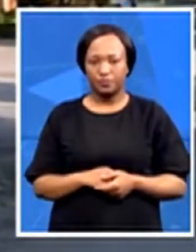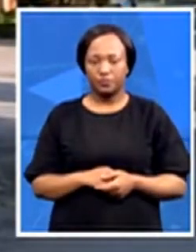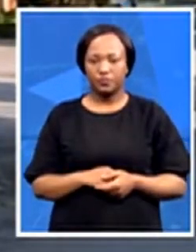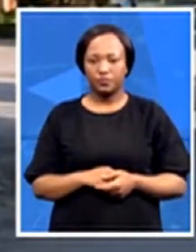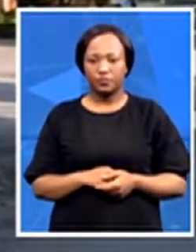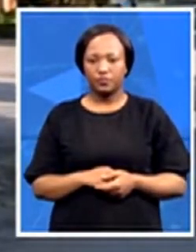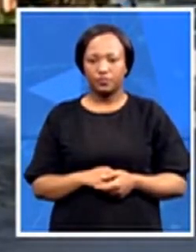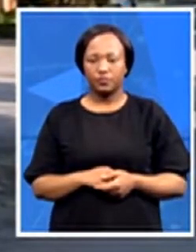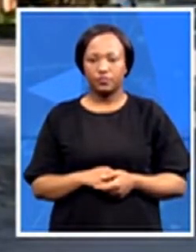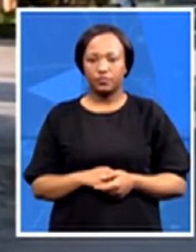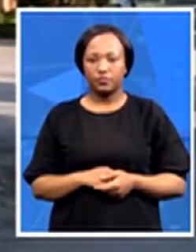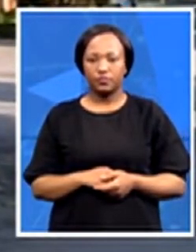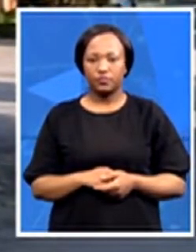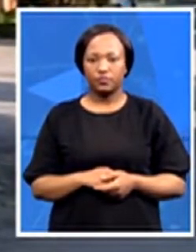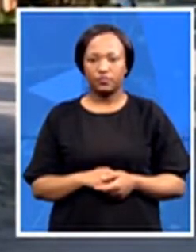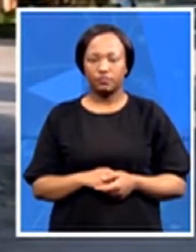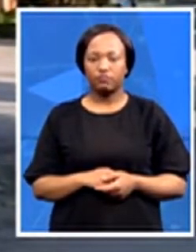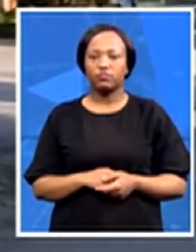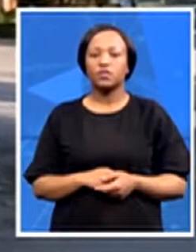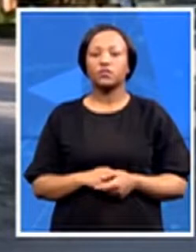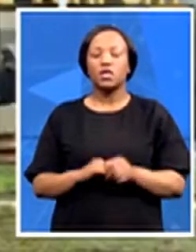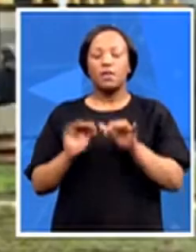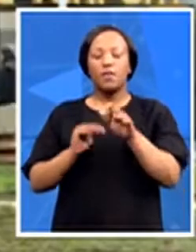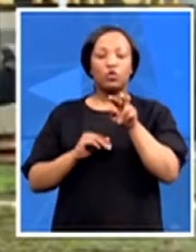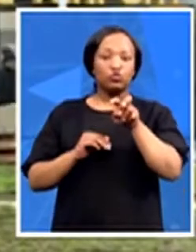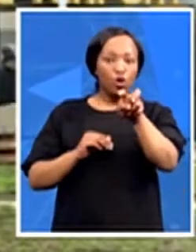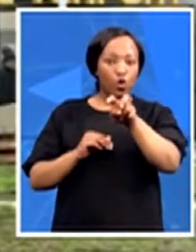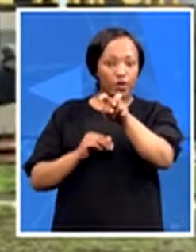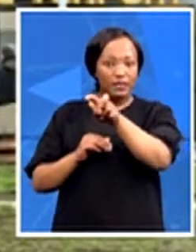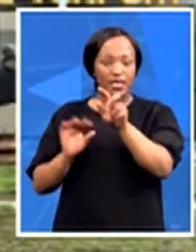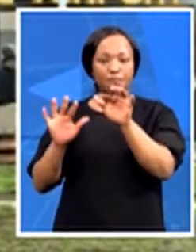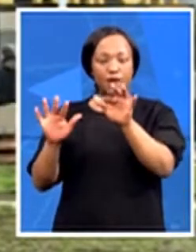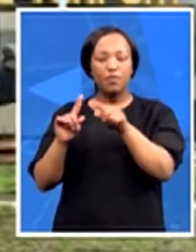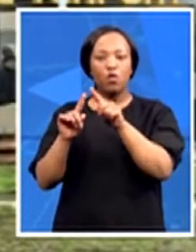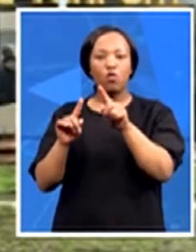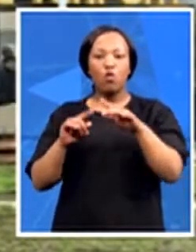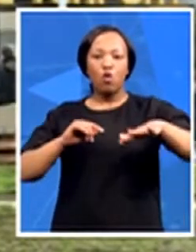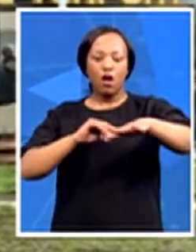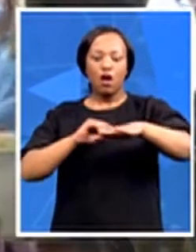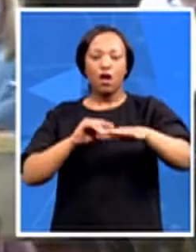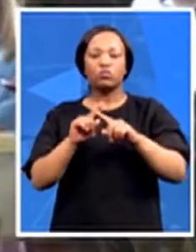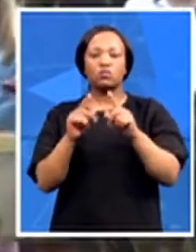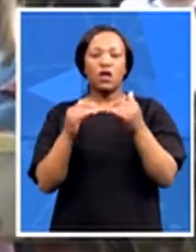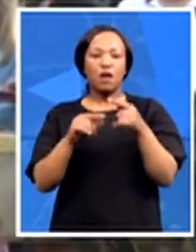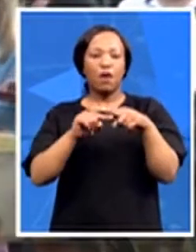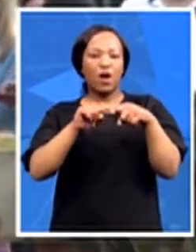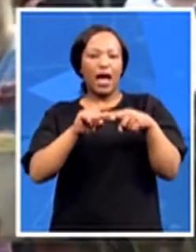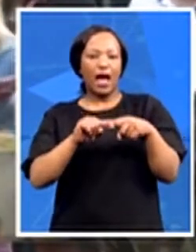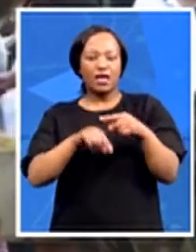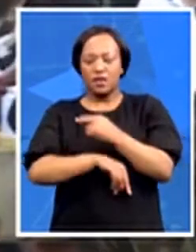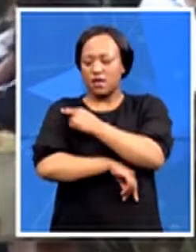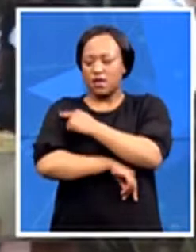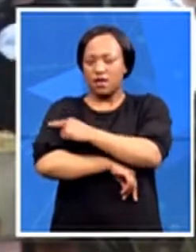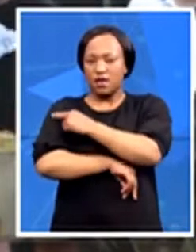Tourists and residents in Tanzania's tourist city of Arusha no longer have to rely on hospitals for COVID-19 tests. Authorities there say